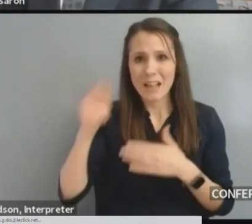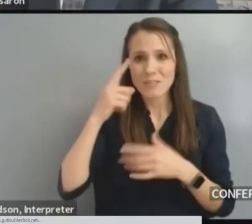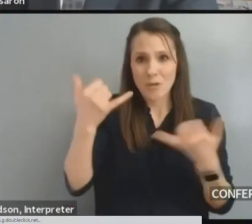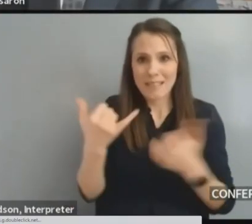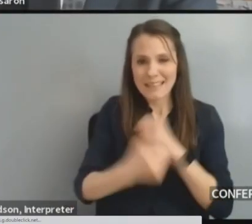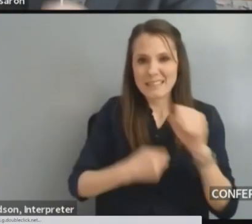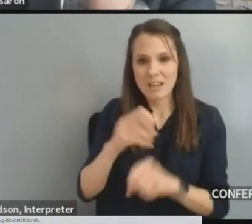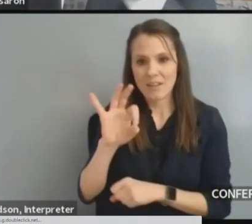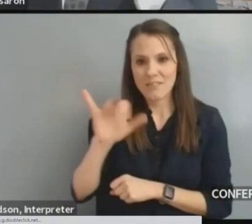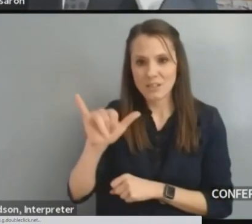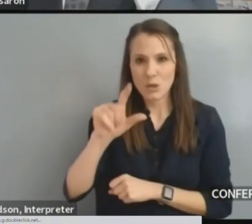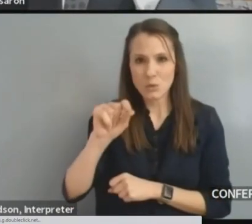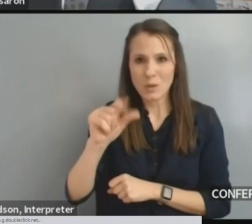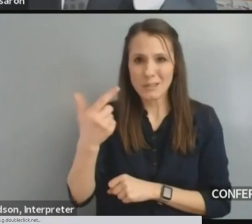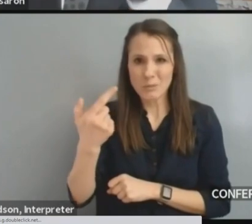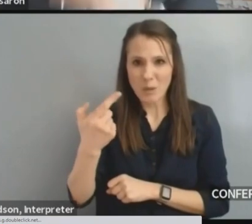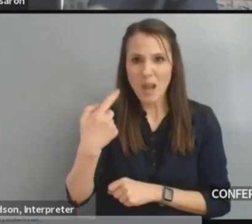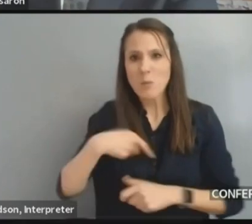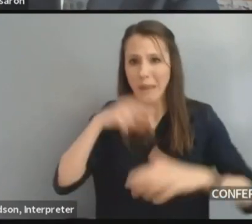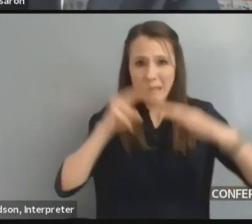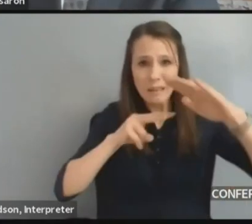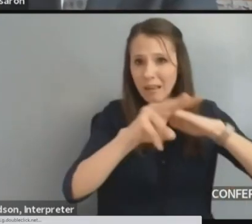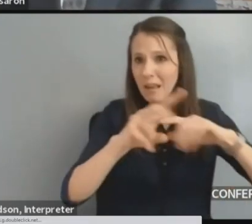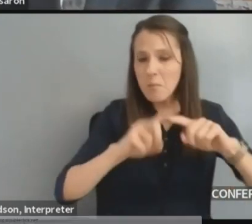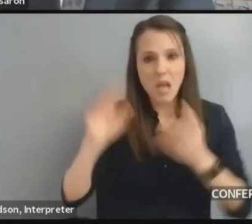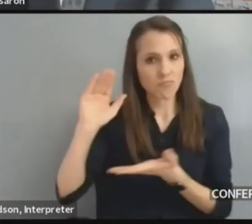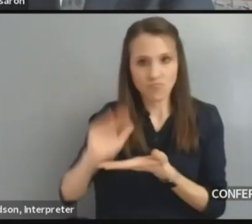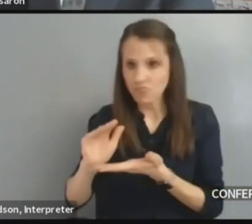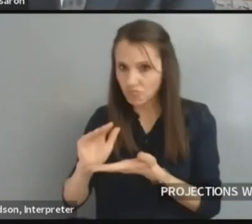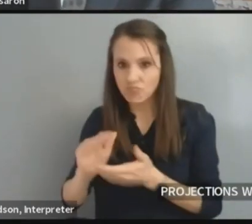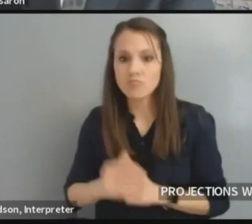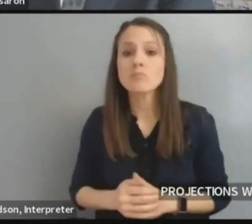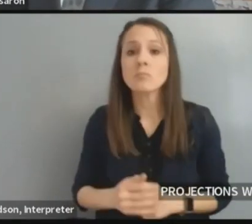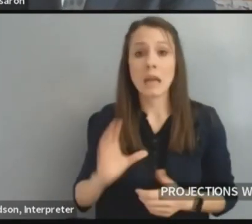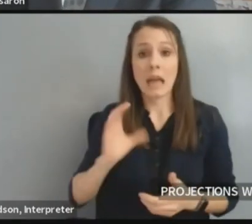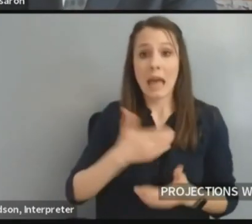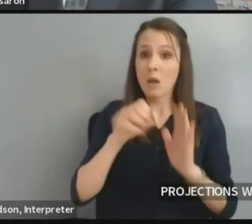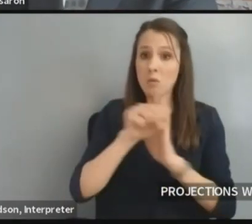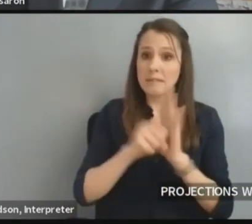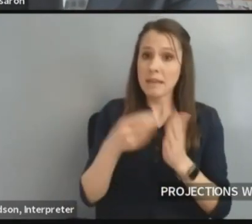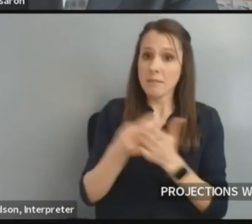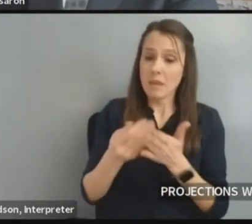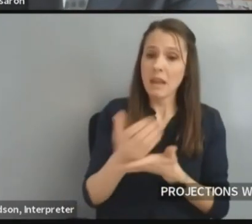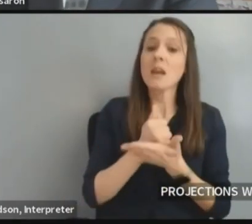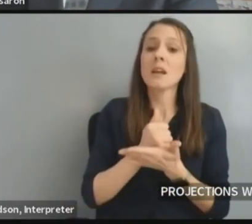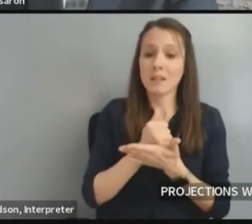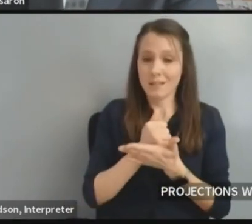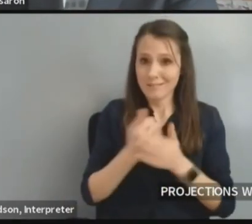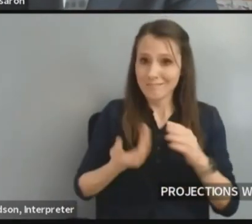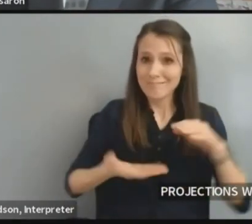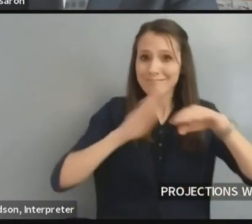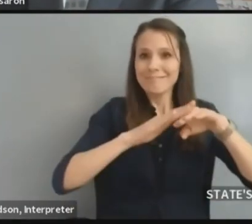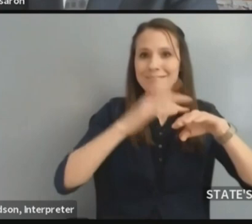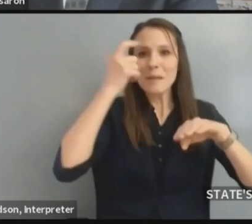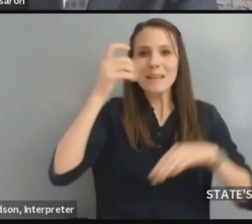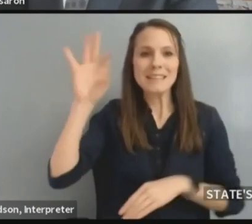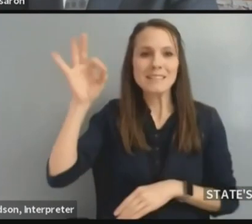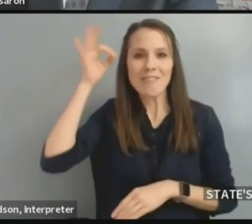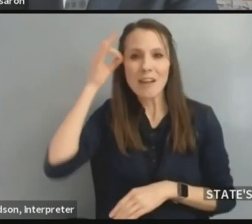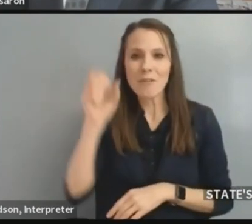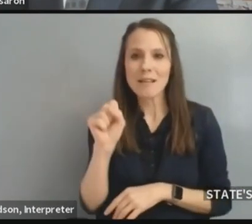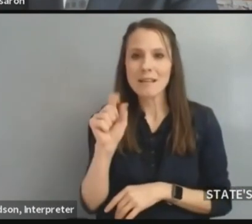from before the pandemic, the state's revenues were raised upwards primarily due to indirect impacts from the federal stimulus.